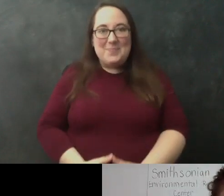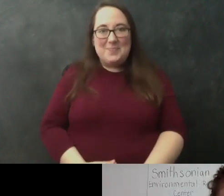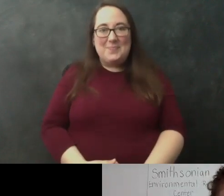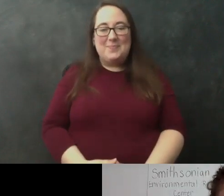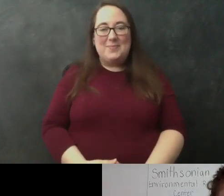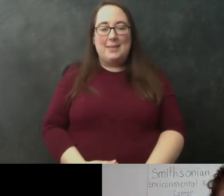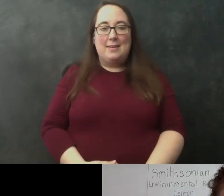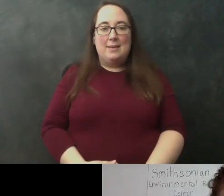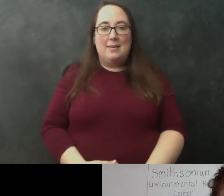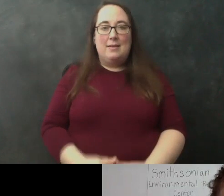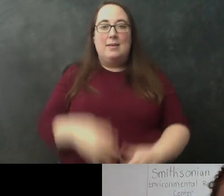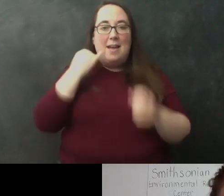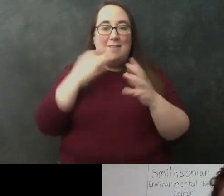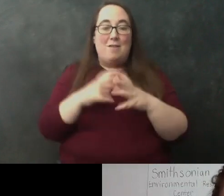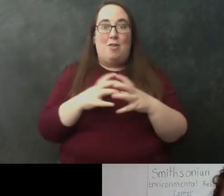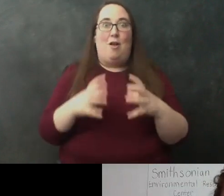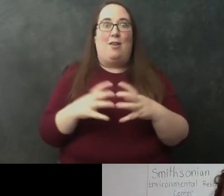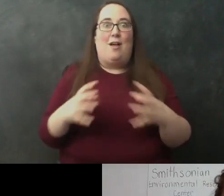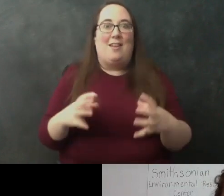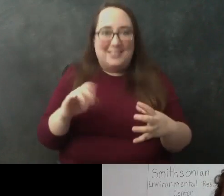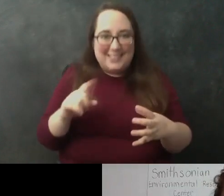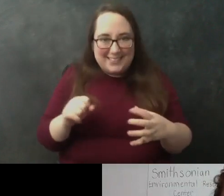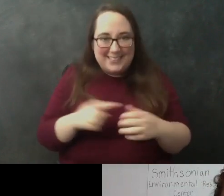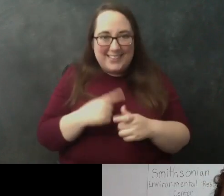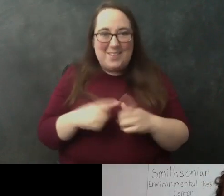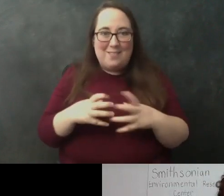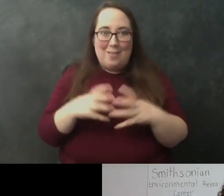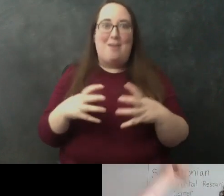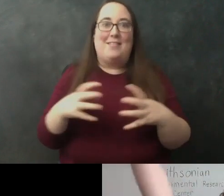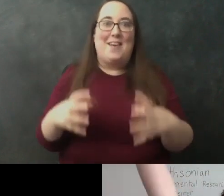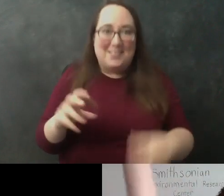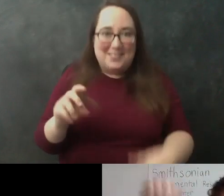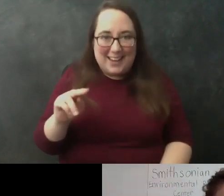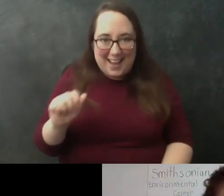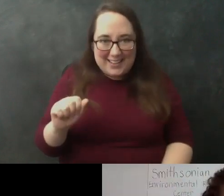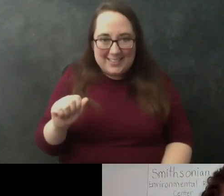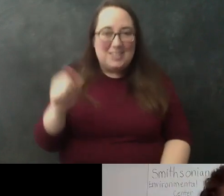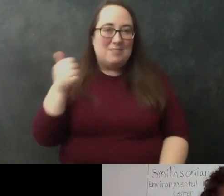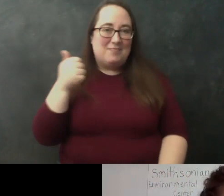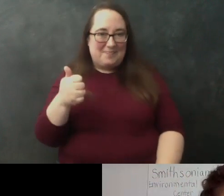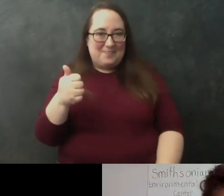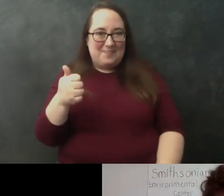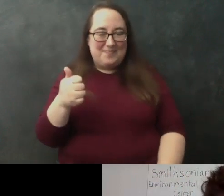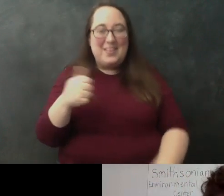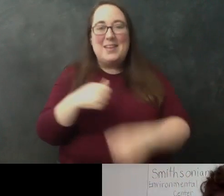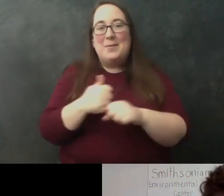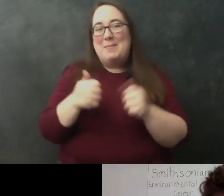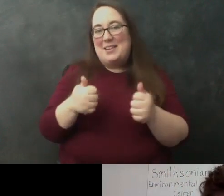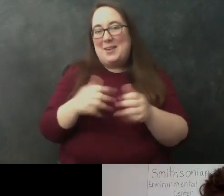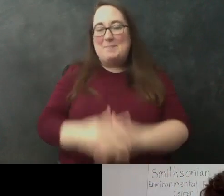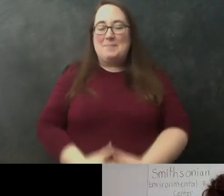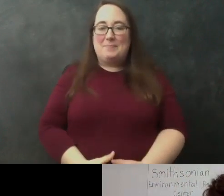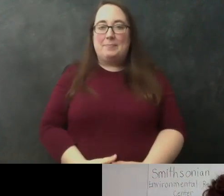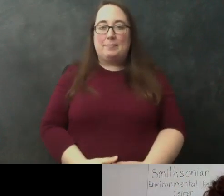so if there's a lot a lot of cells then you have a lot a lot of dna okay awesome that's going to make this really great um